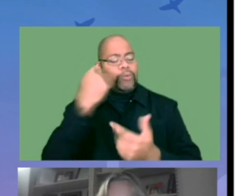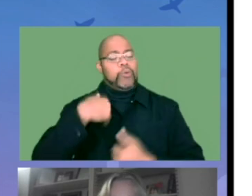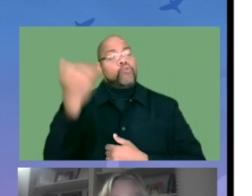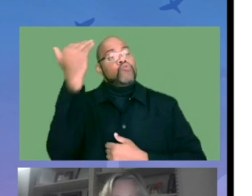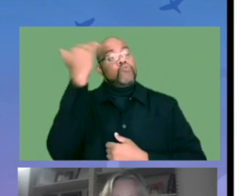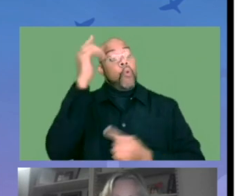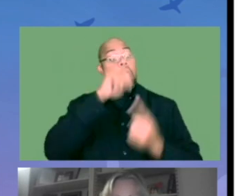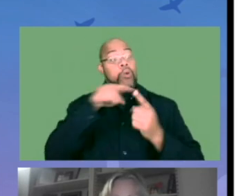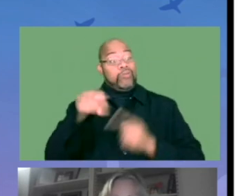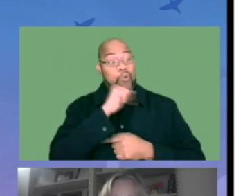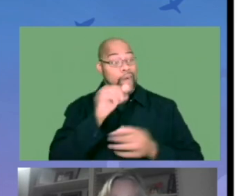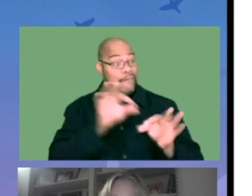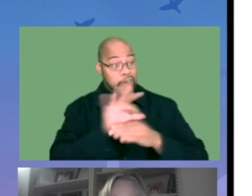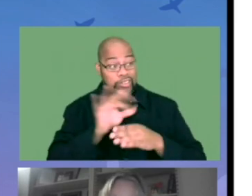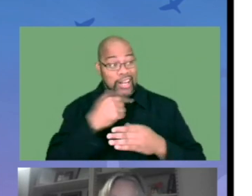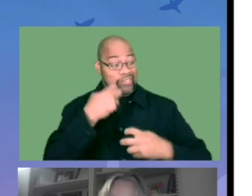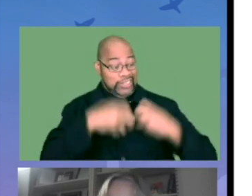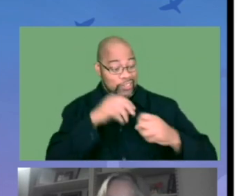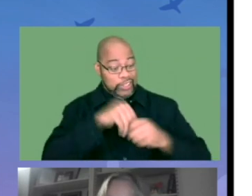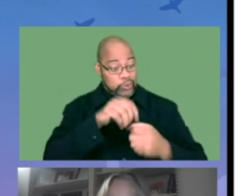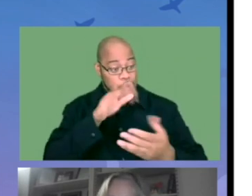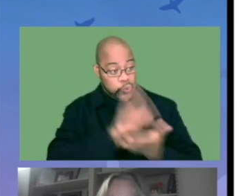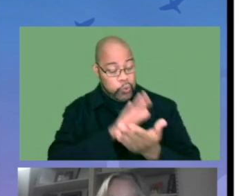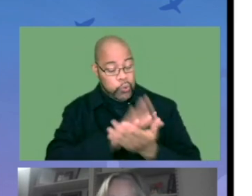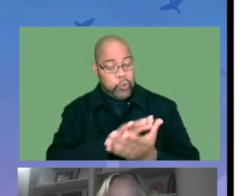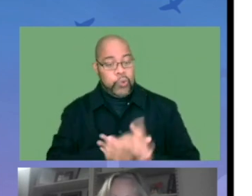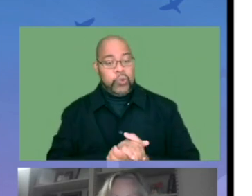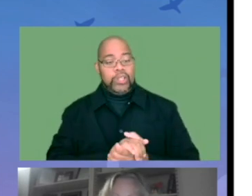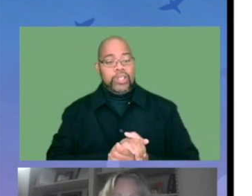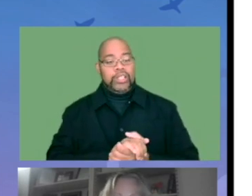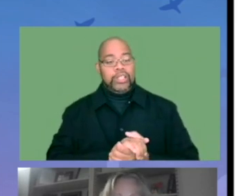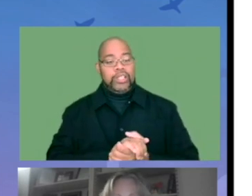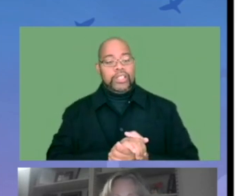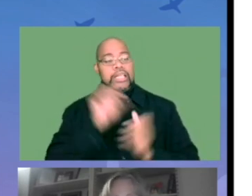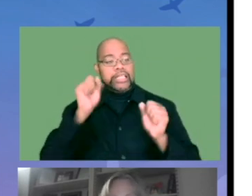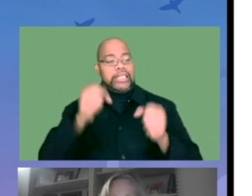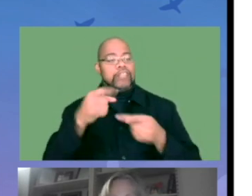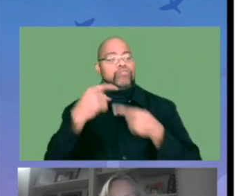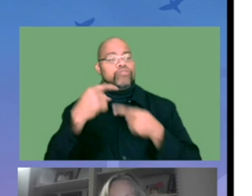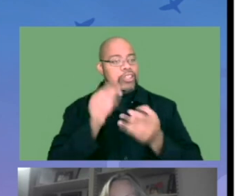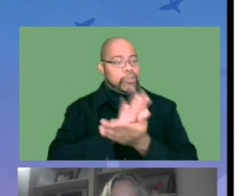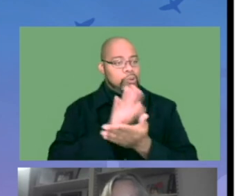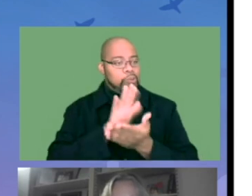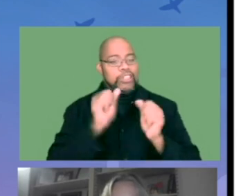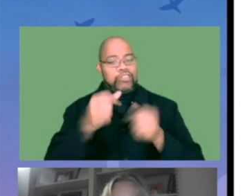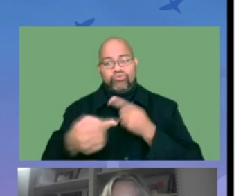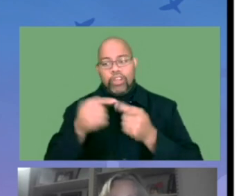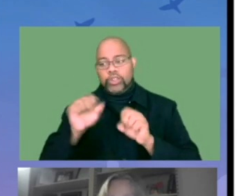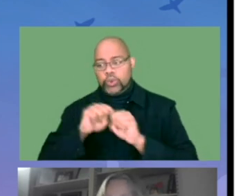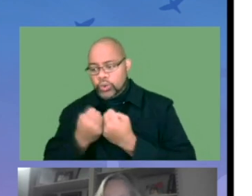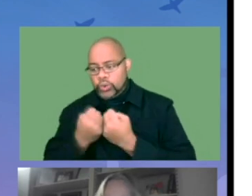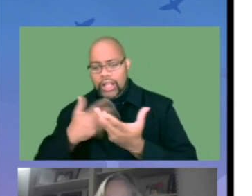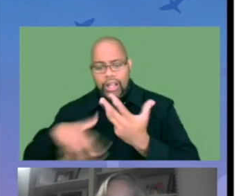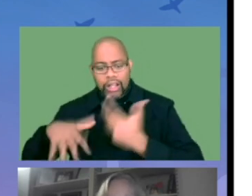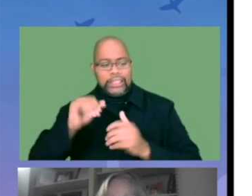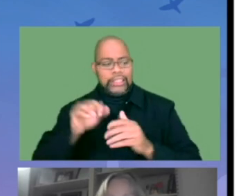in schools, because we know that when they don't and they have difficulty in school, they can struggle academically, they can struggle socially, they